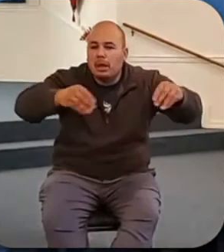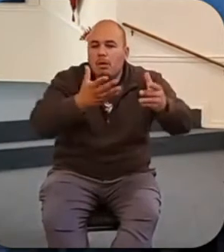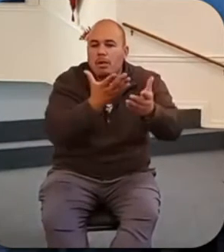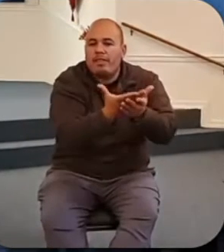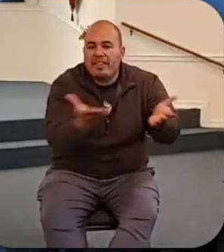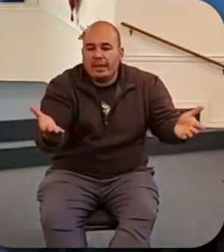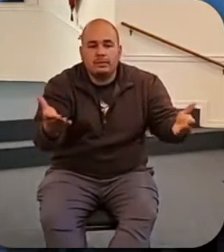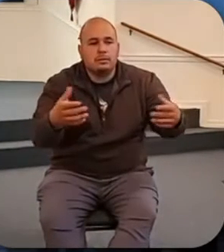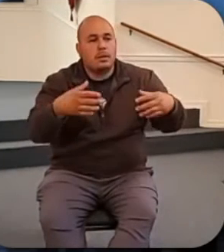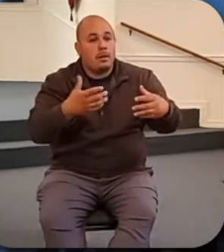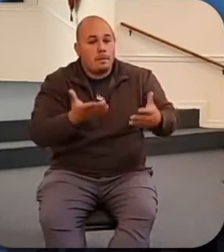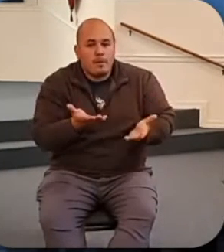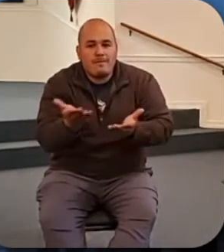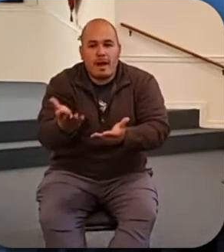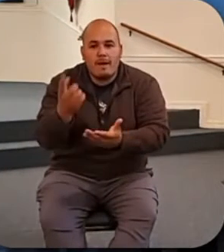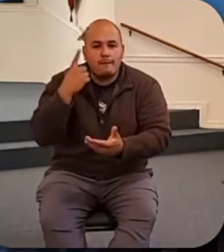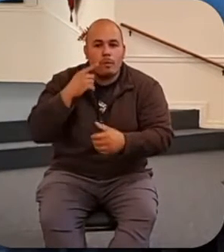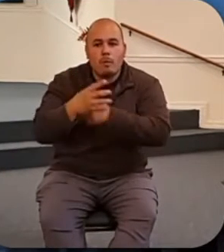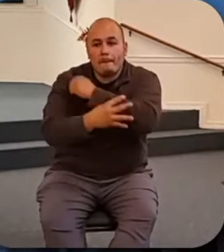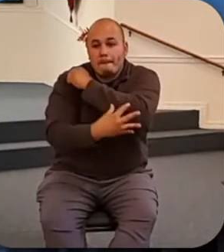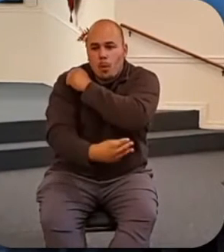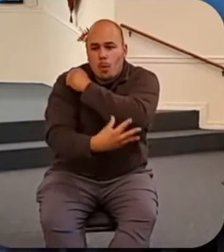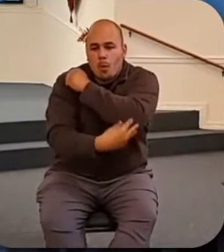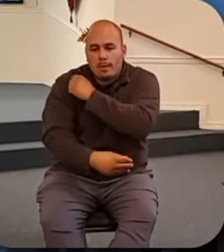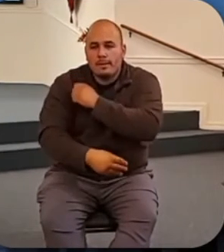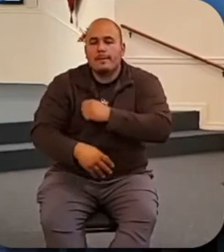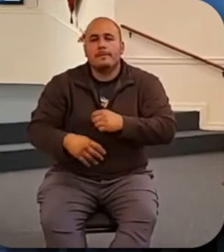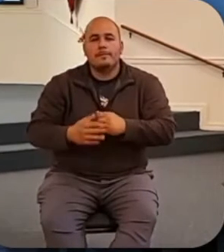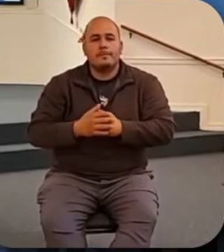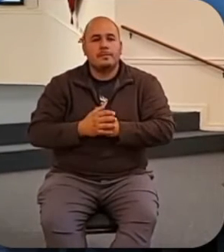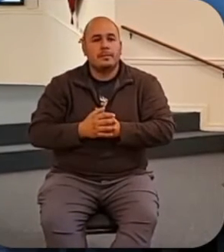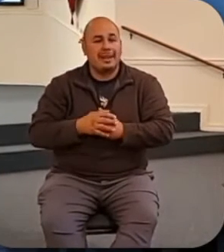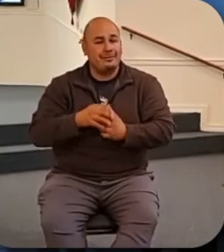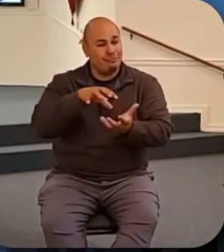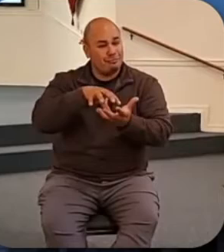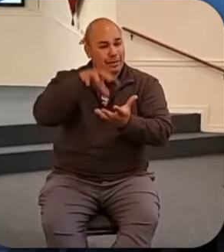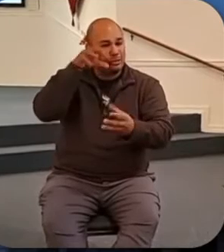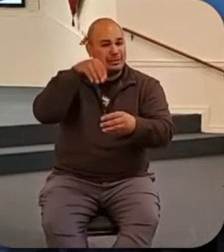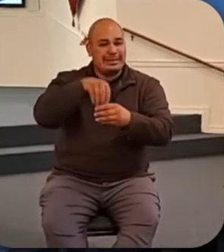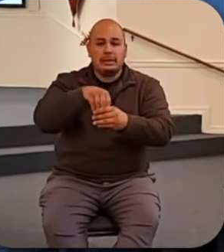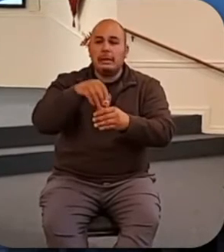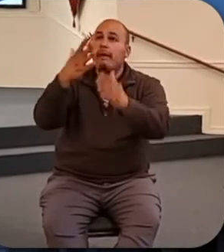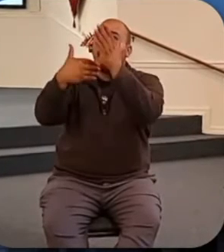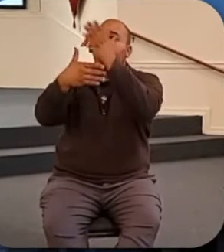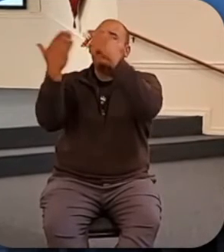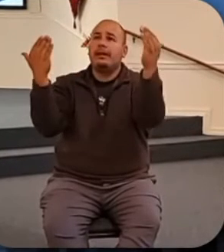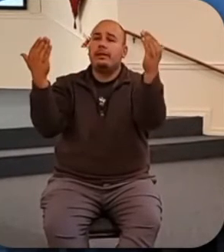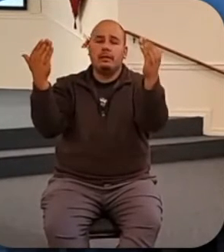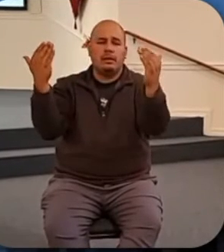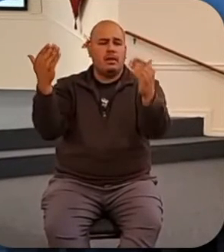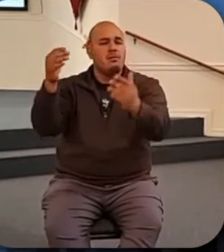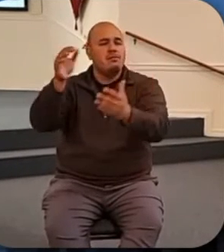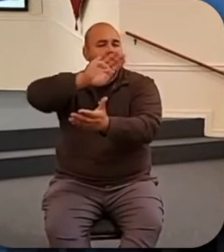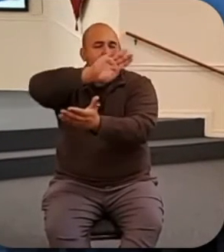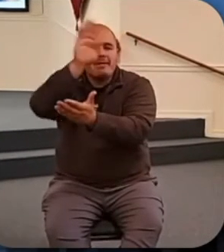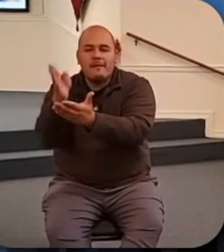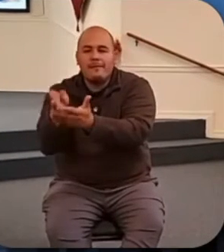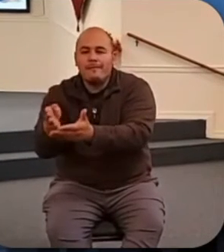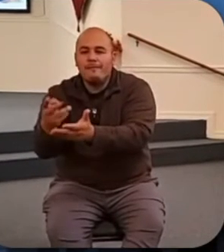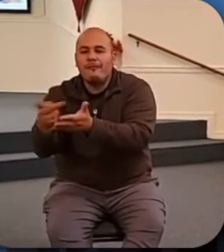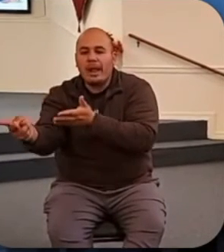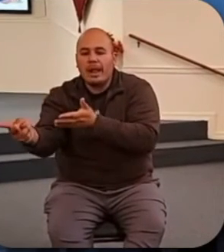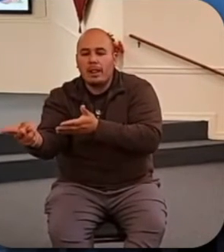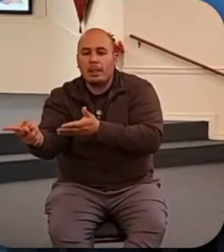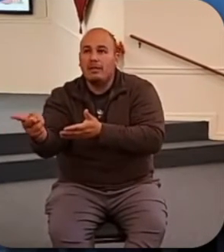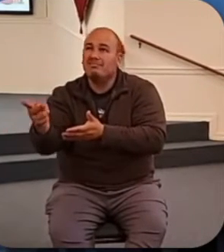Provide purses for yourselves that will not wear out. A treasure in heaven that will never fail, where no thief comes near